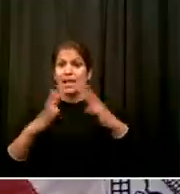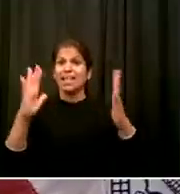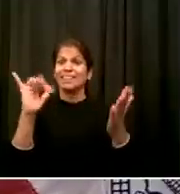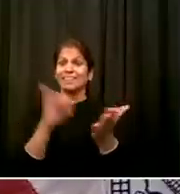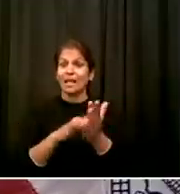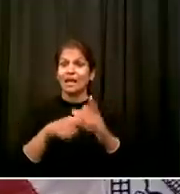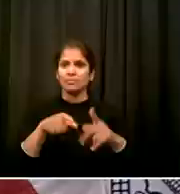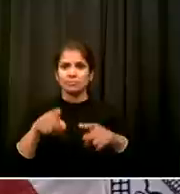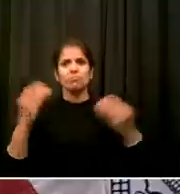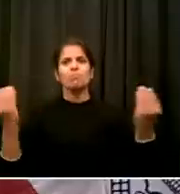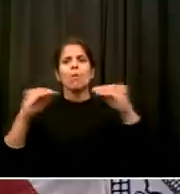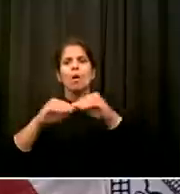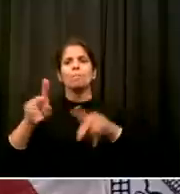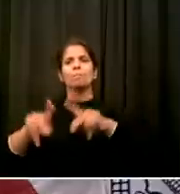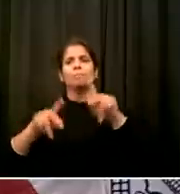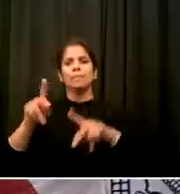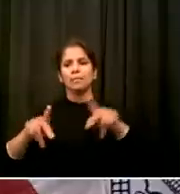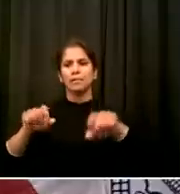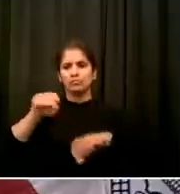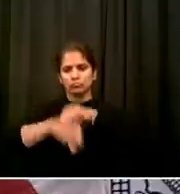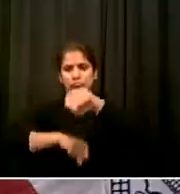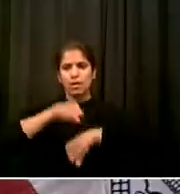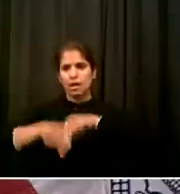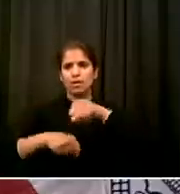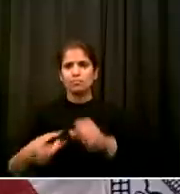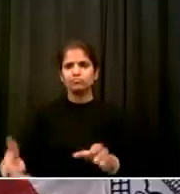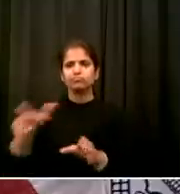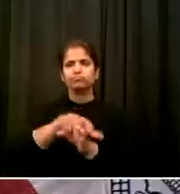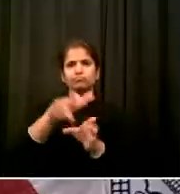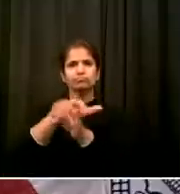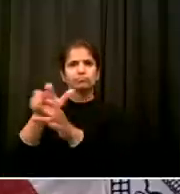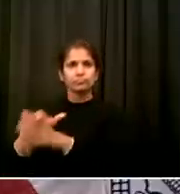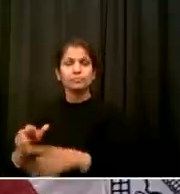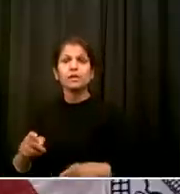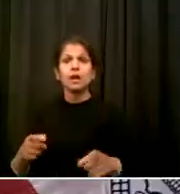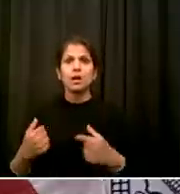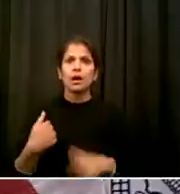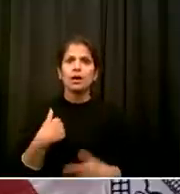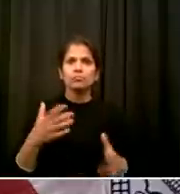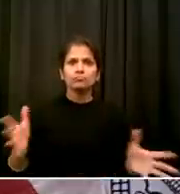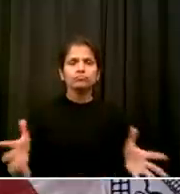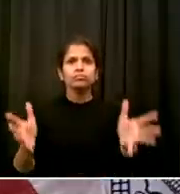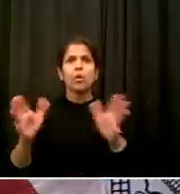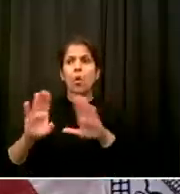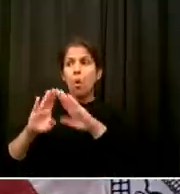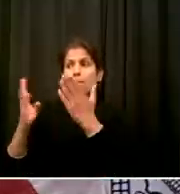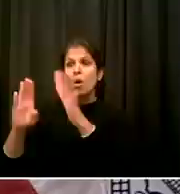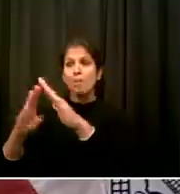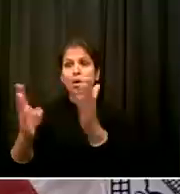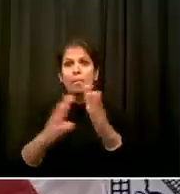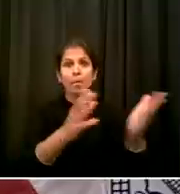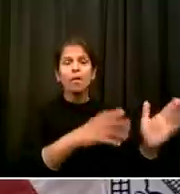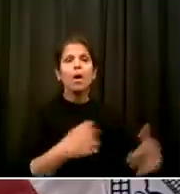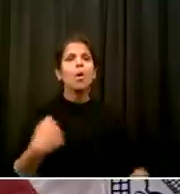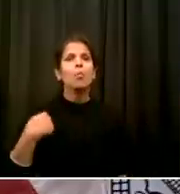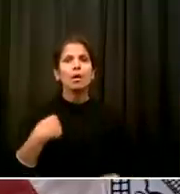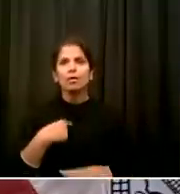enforcement, which I think is crucial More of the cameras coming into play That's what works and that's what we'll do